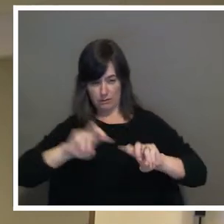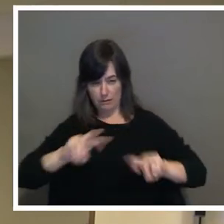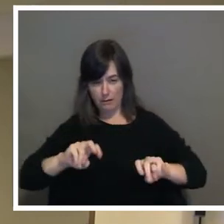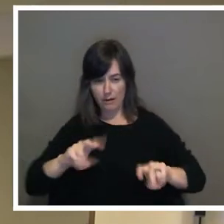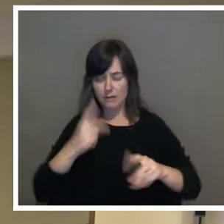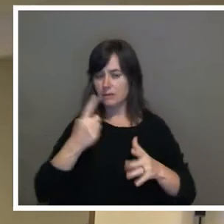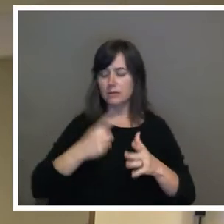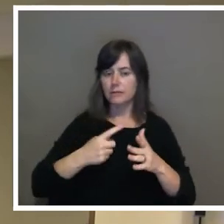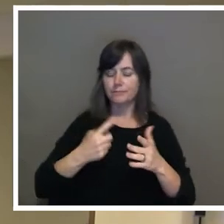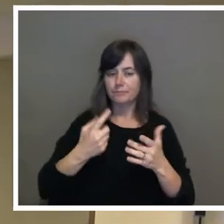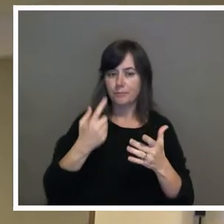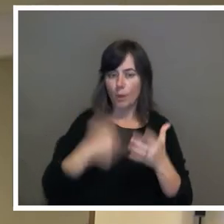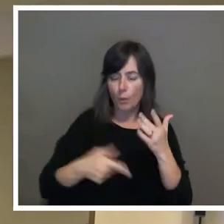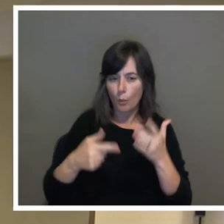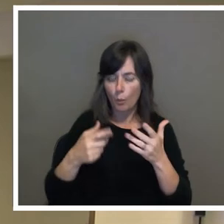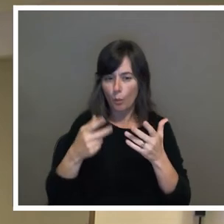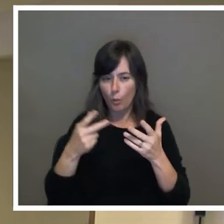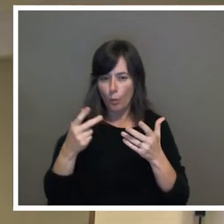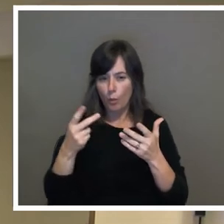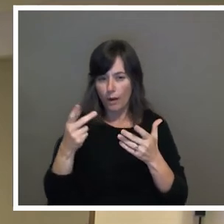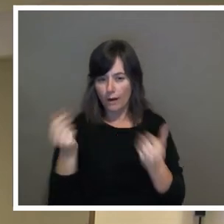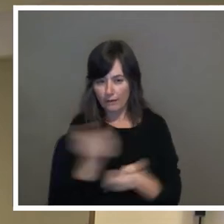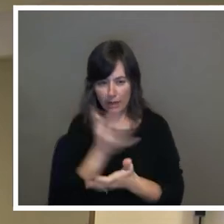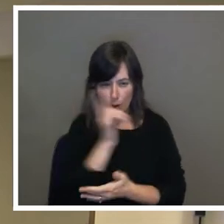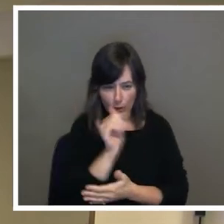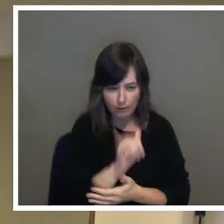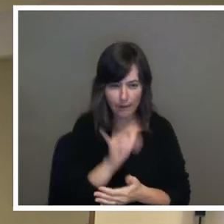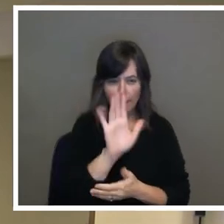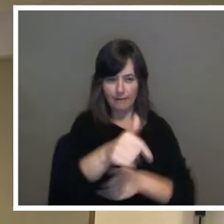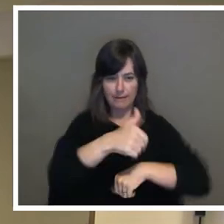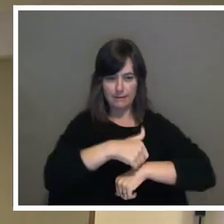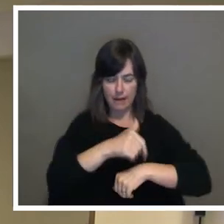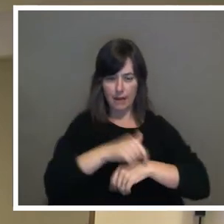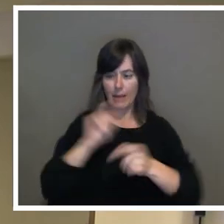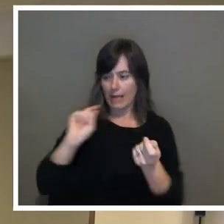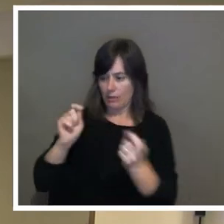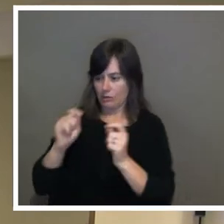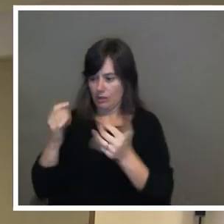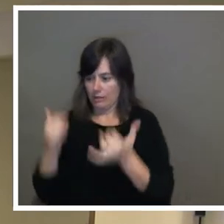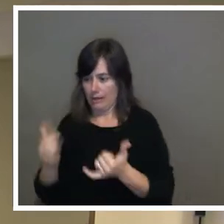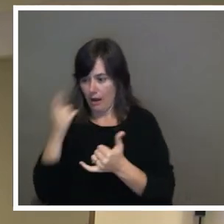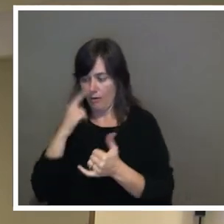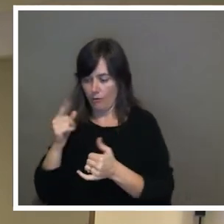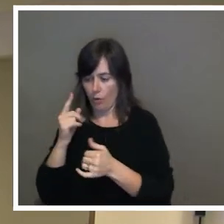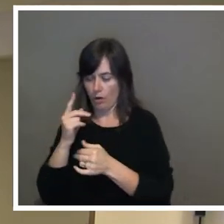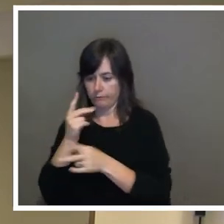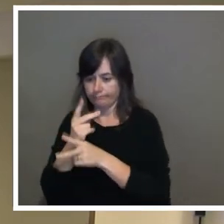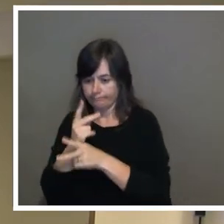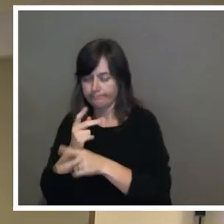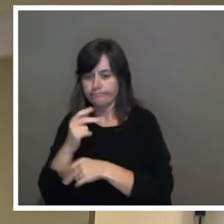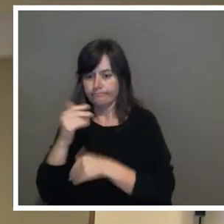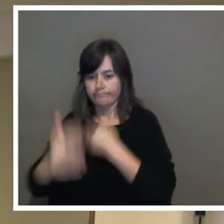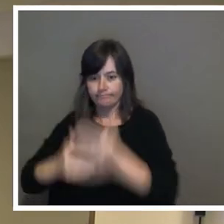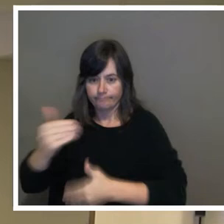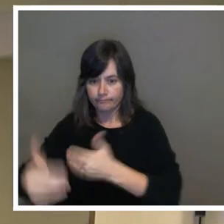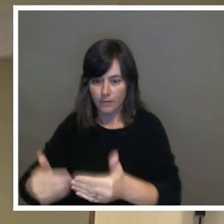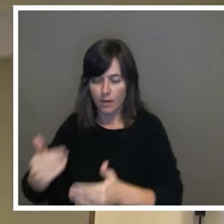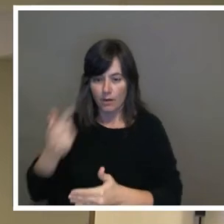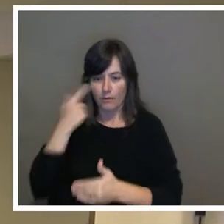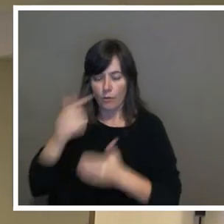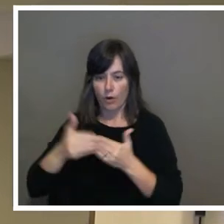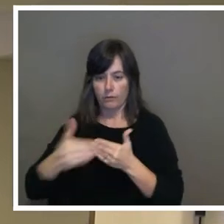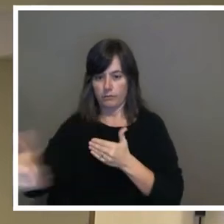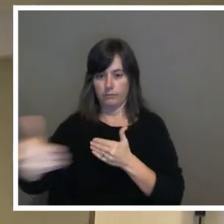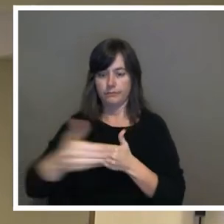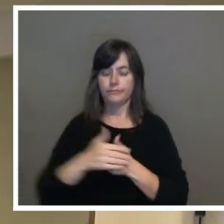and make some changes to, you know, to deal with that risk, you know, going forward. As far as the